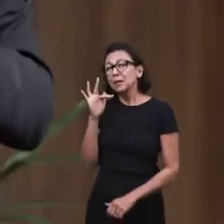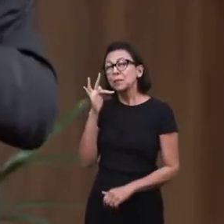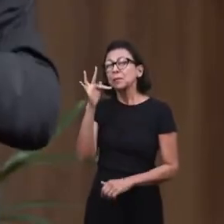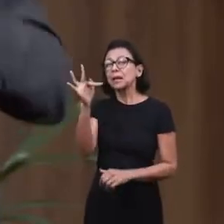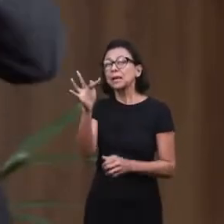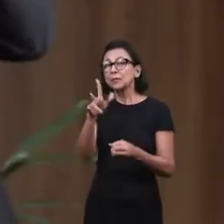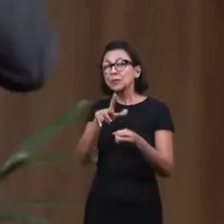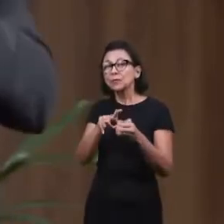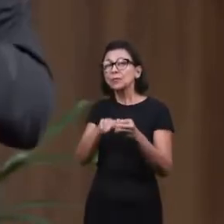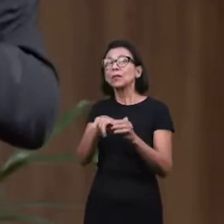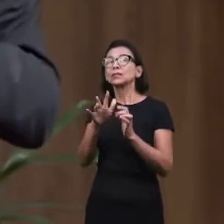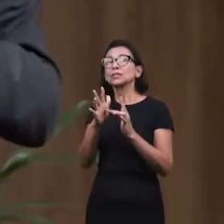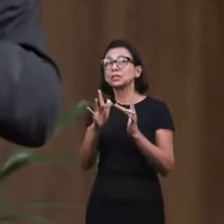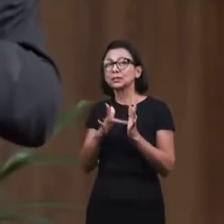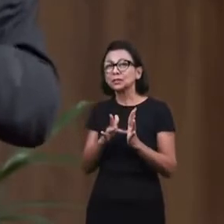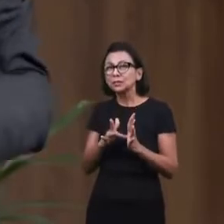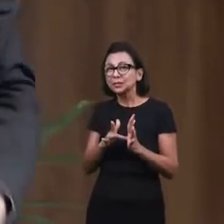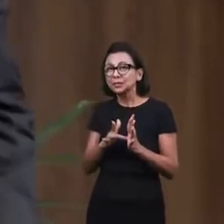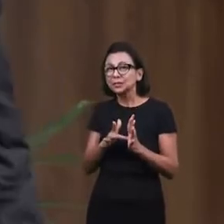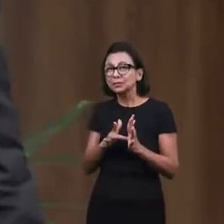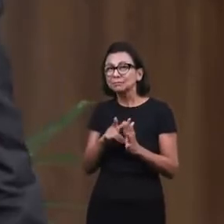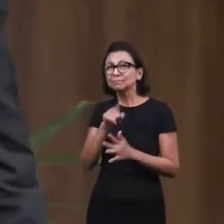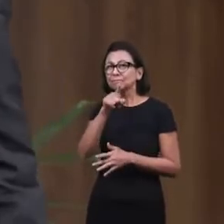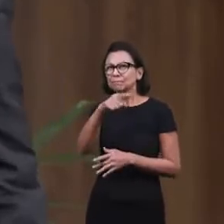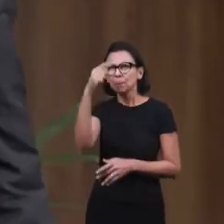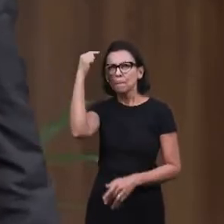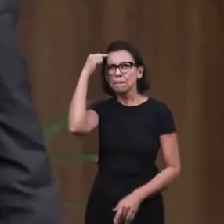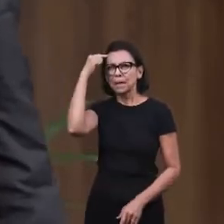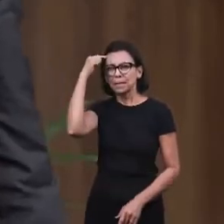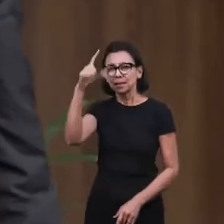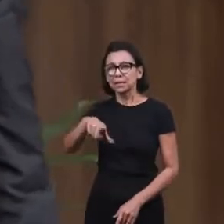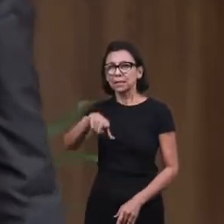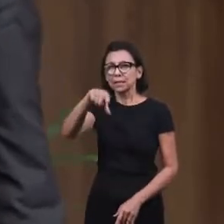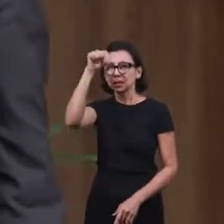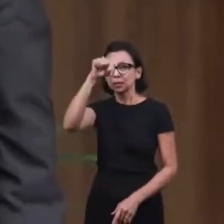when Jesus, for Jesus, is it ready for Jesus' return?